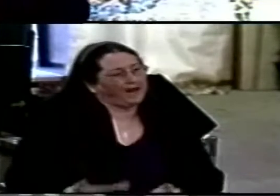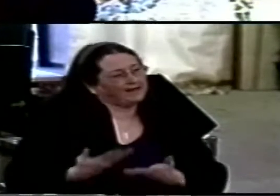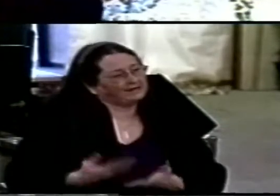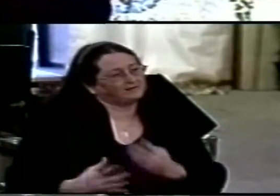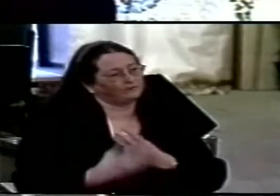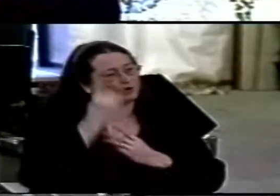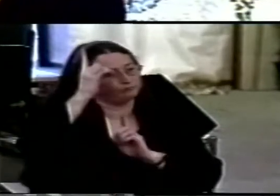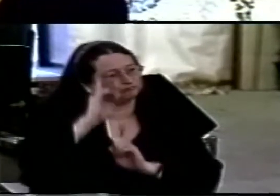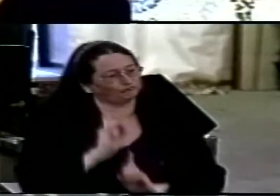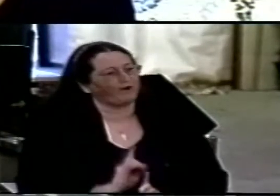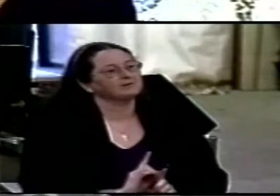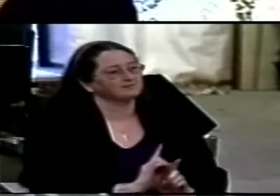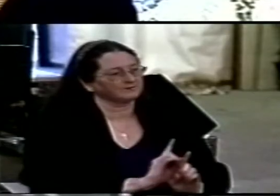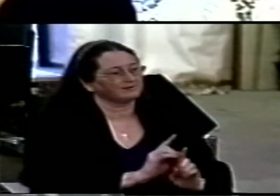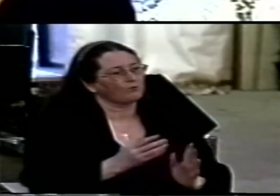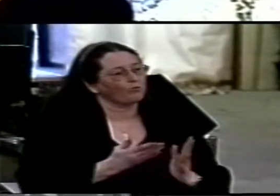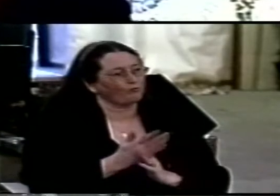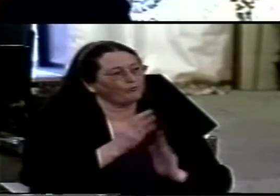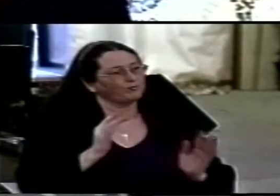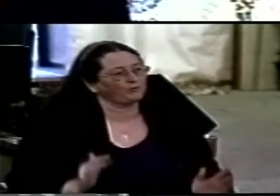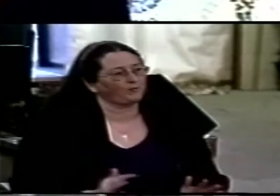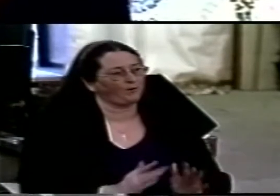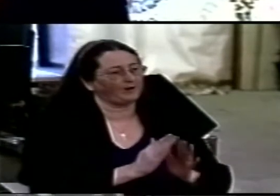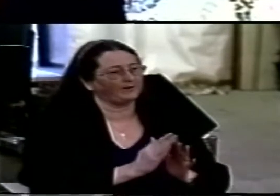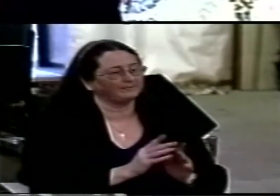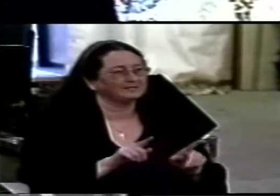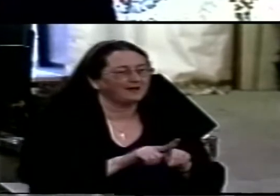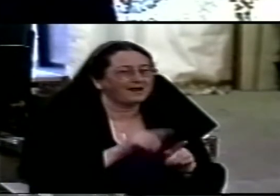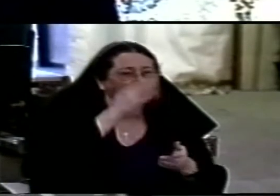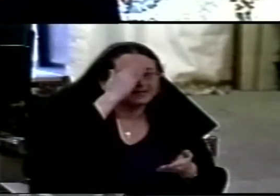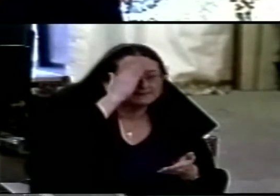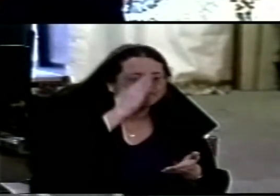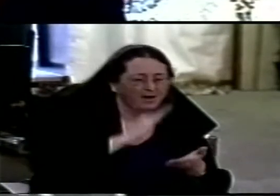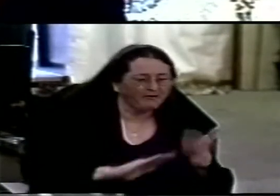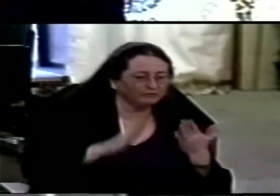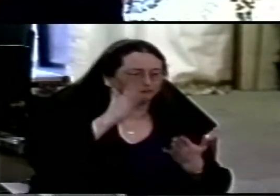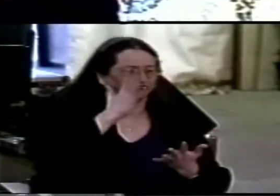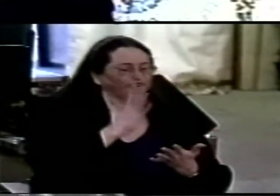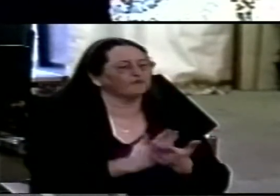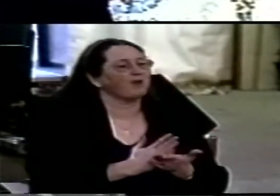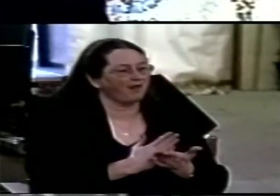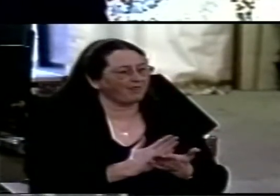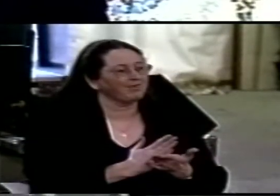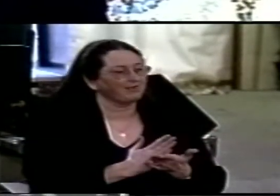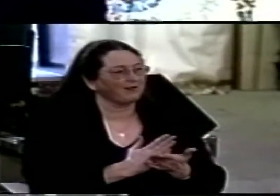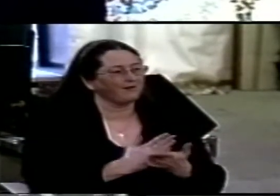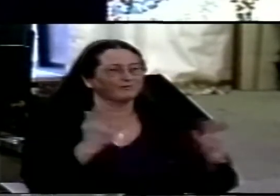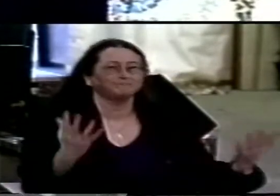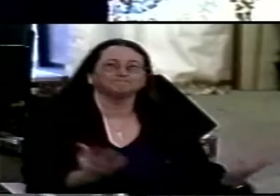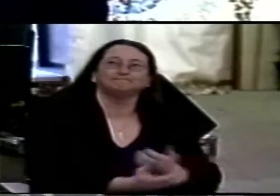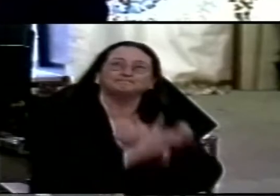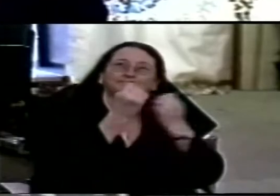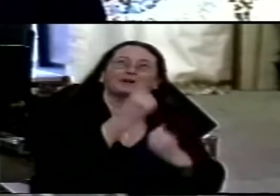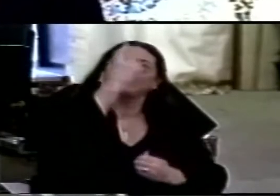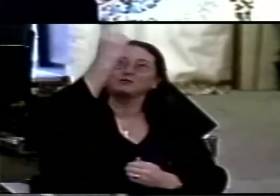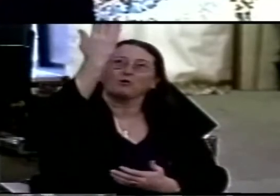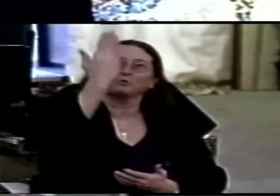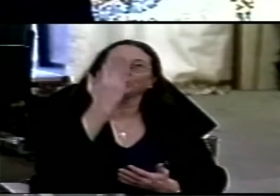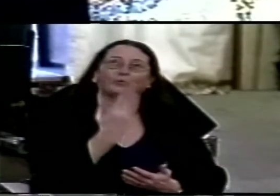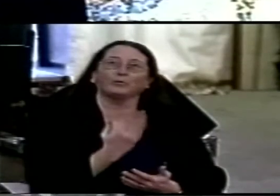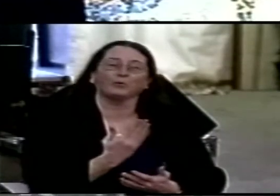something about the the experienced reality reality of the almighty God which